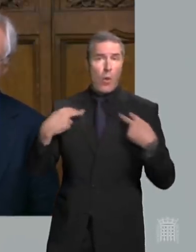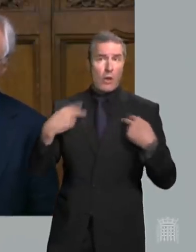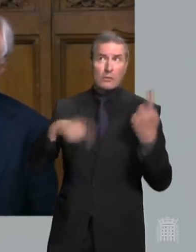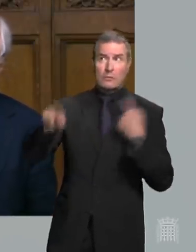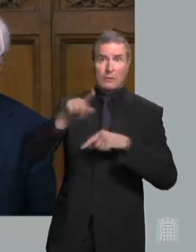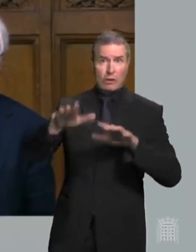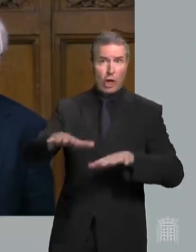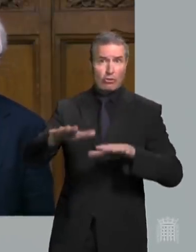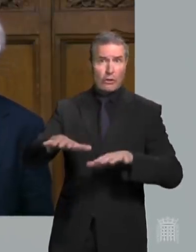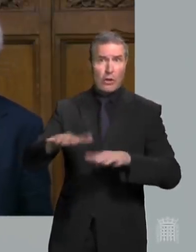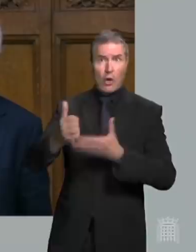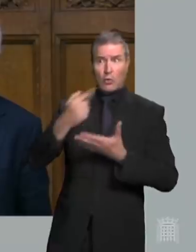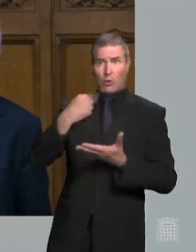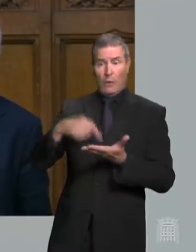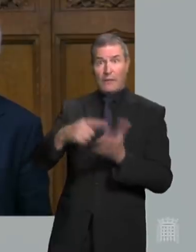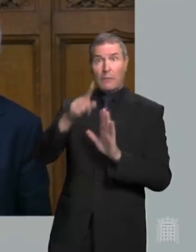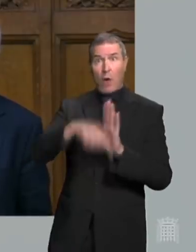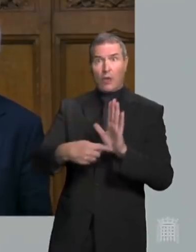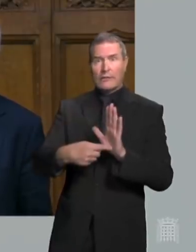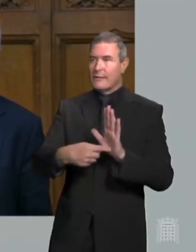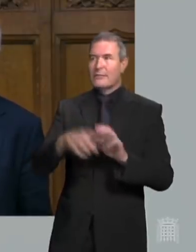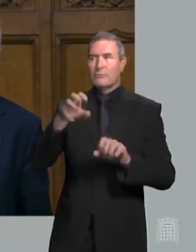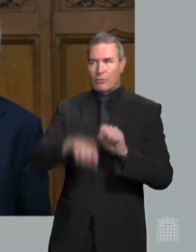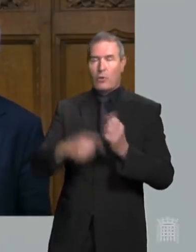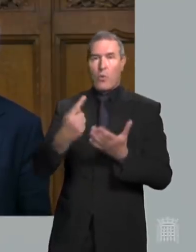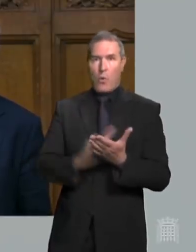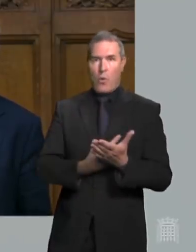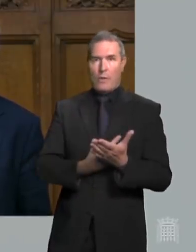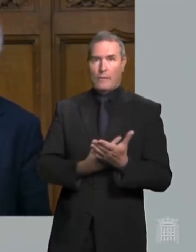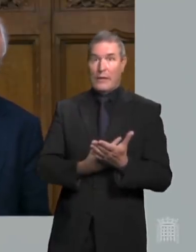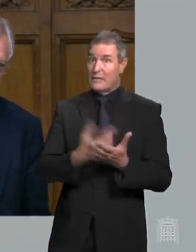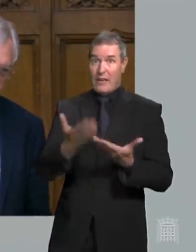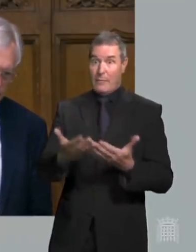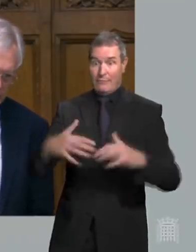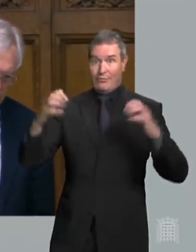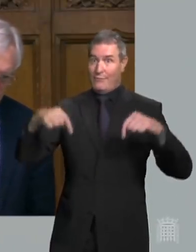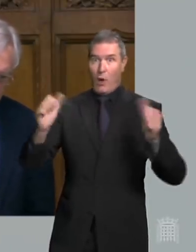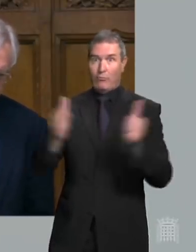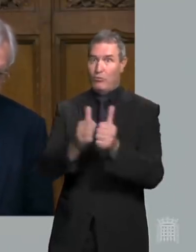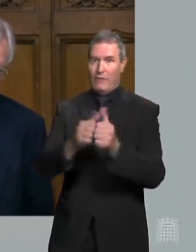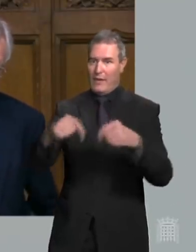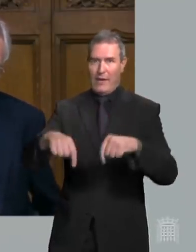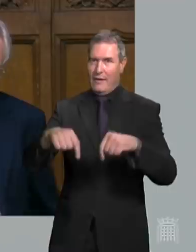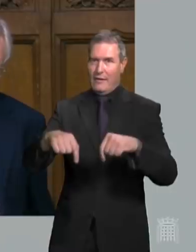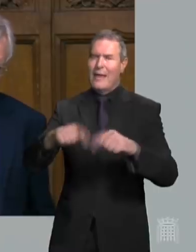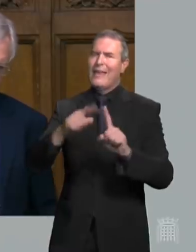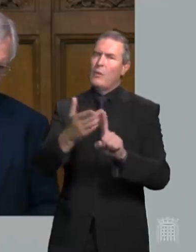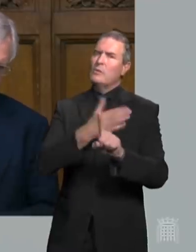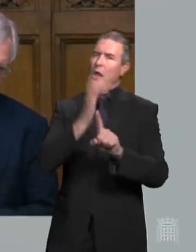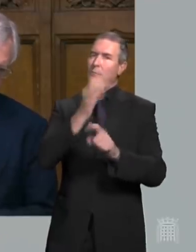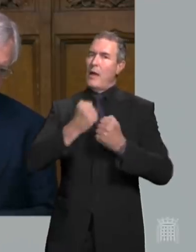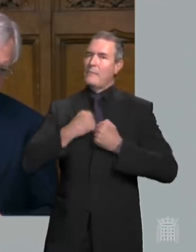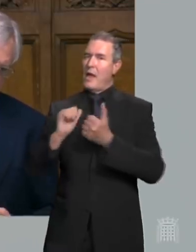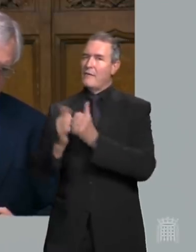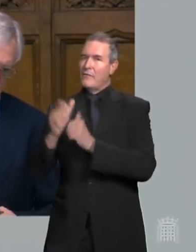advises that this policy is unlawful and it has never been presented to this house for approval when he was previously asked by my right-on